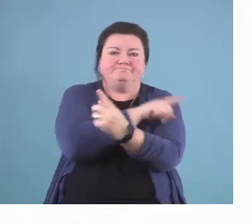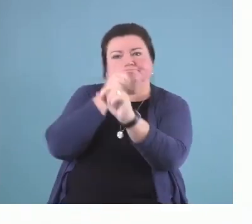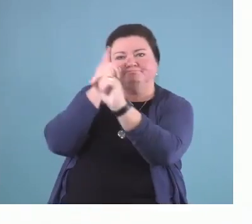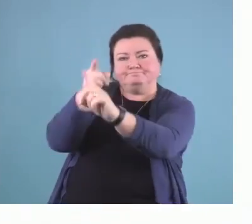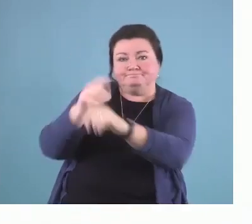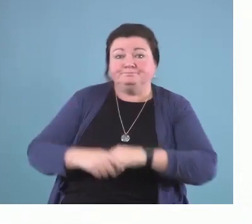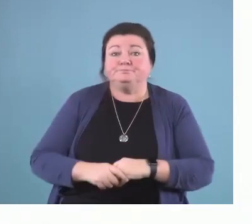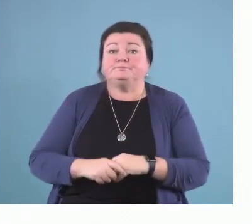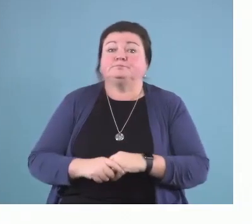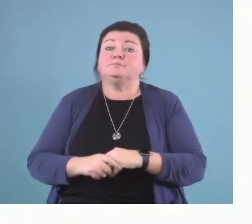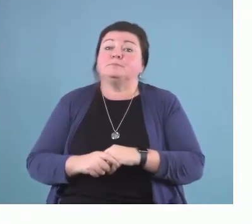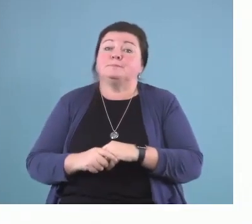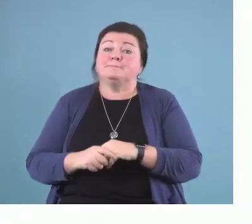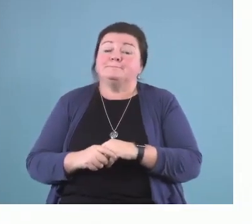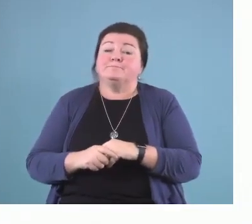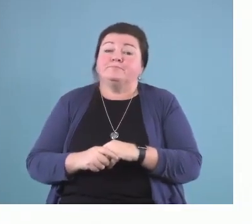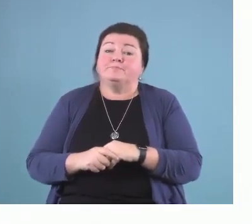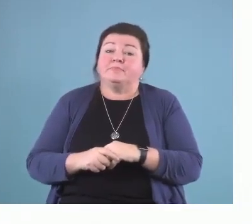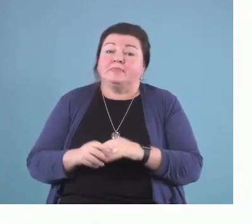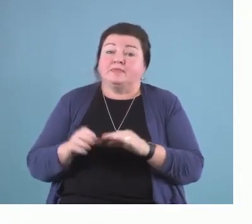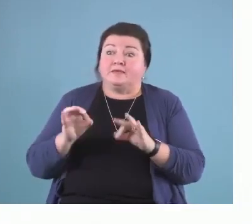that it is likely to increase capability.